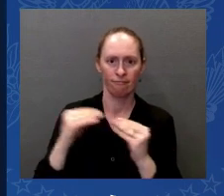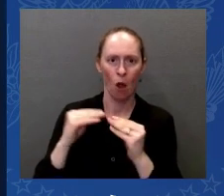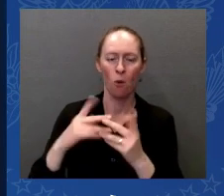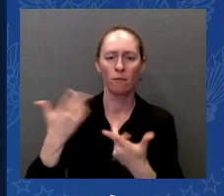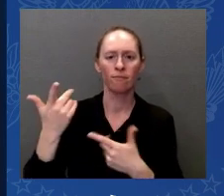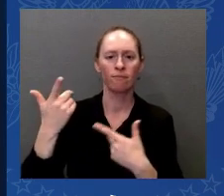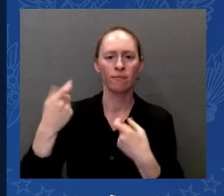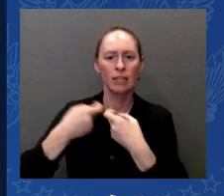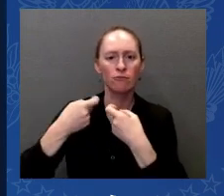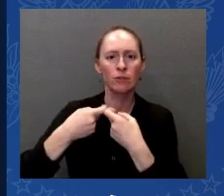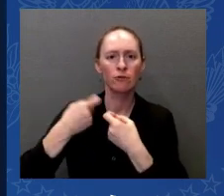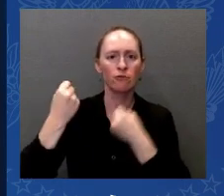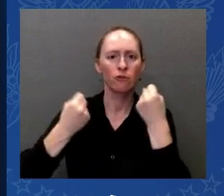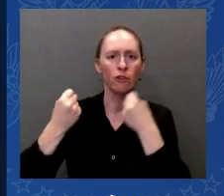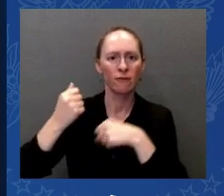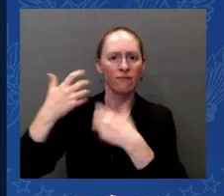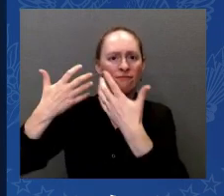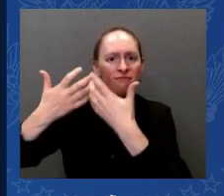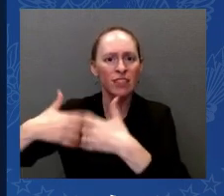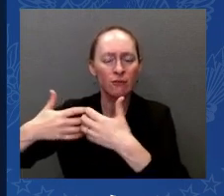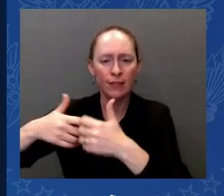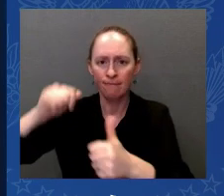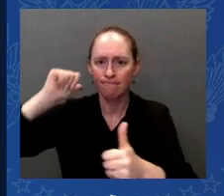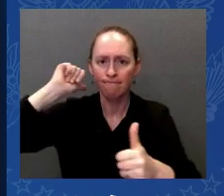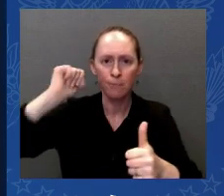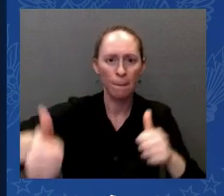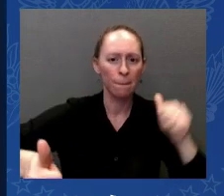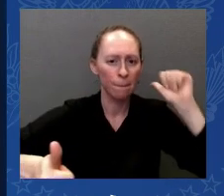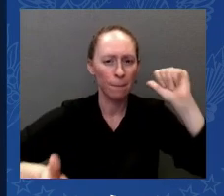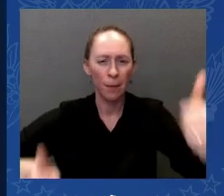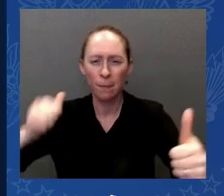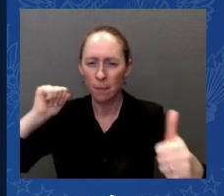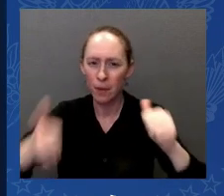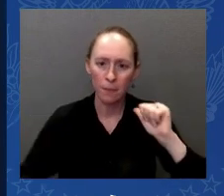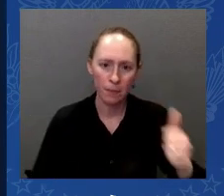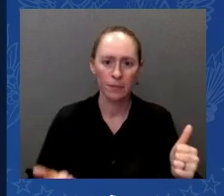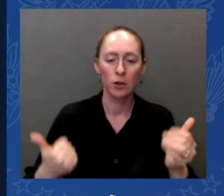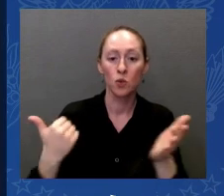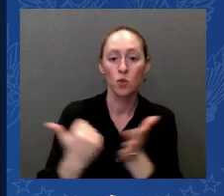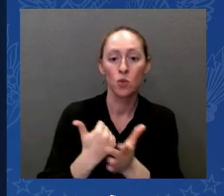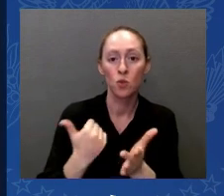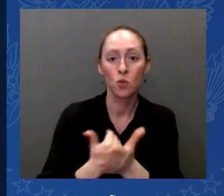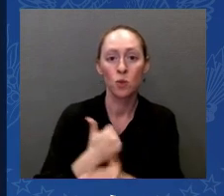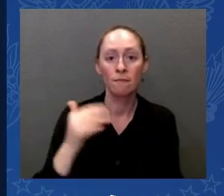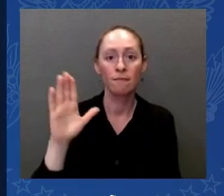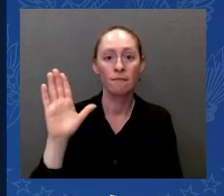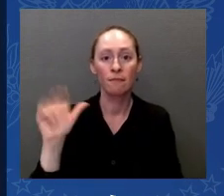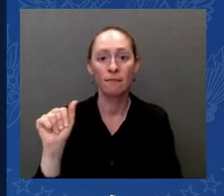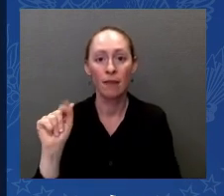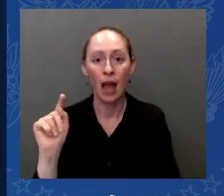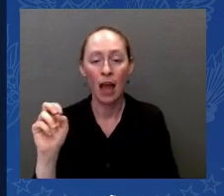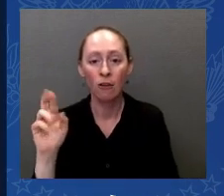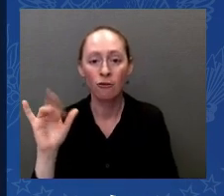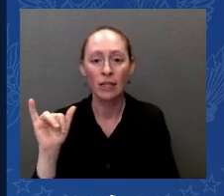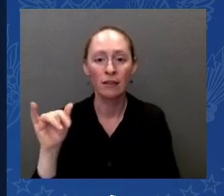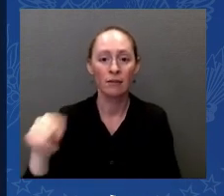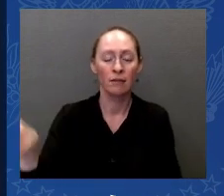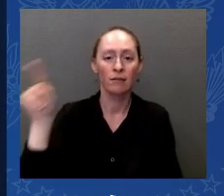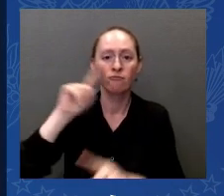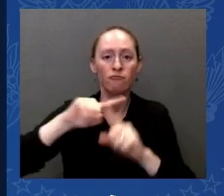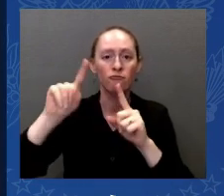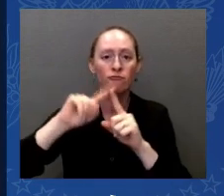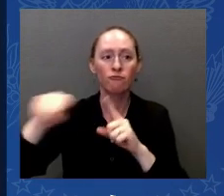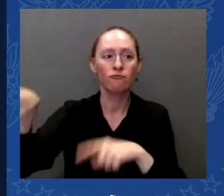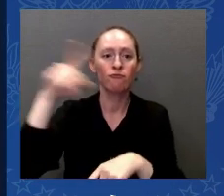electric battery facilities formed in the U.S. But if you go one step upstream of that, almost 100% of the